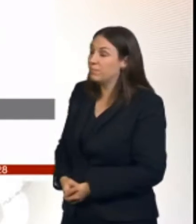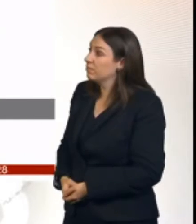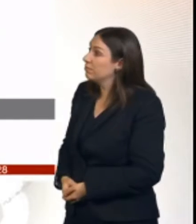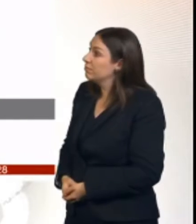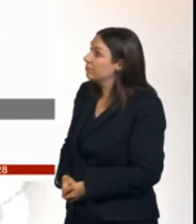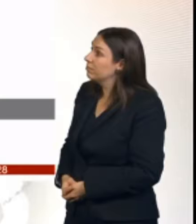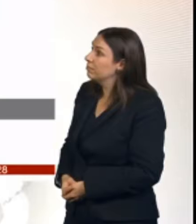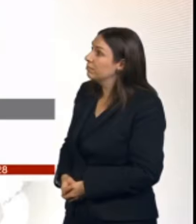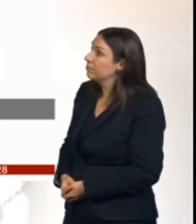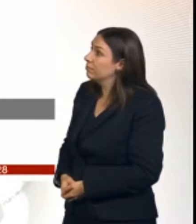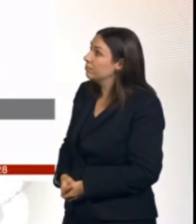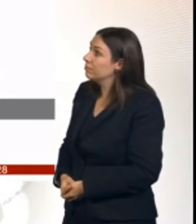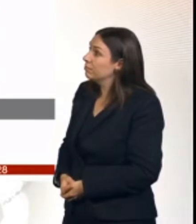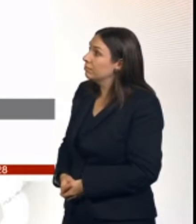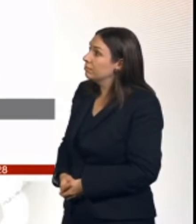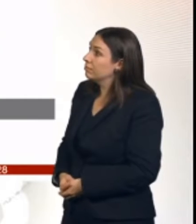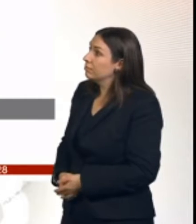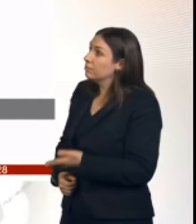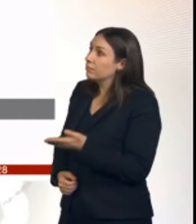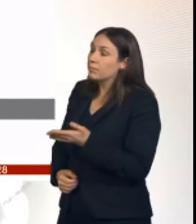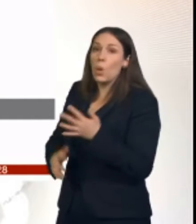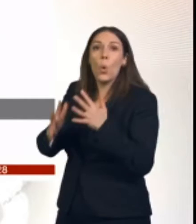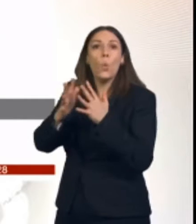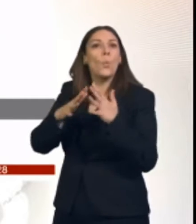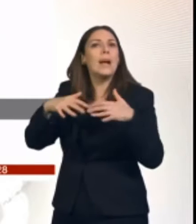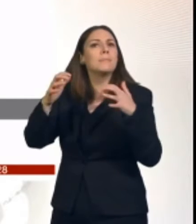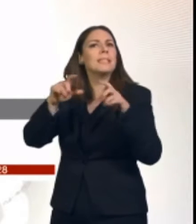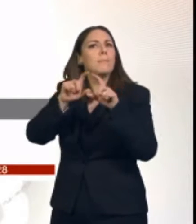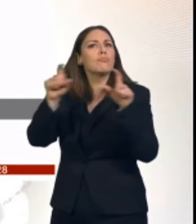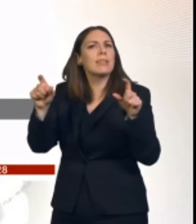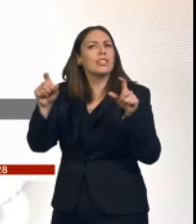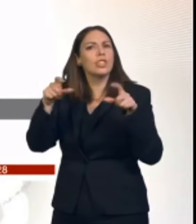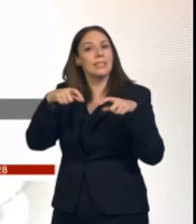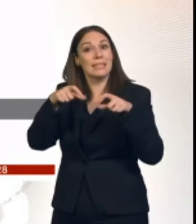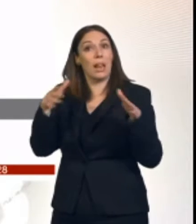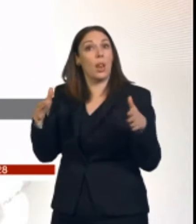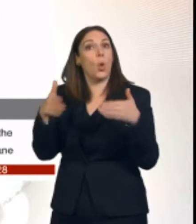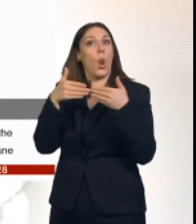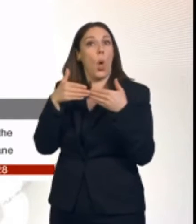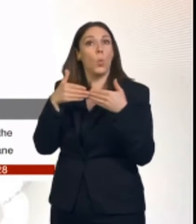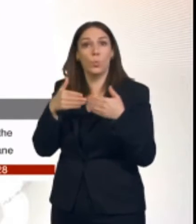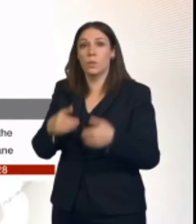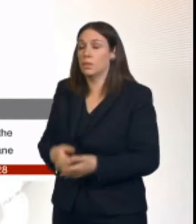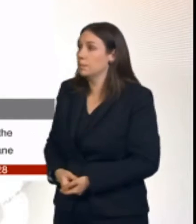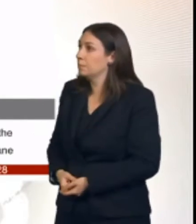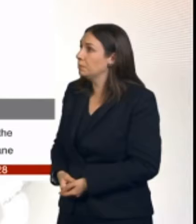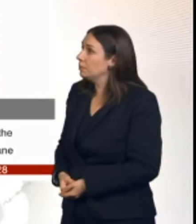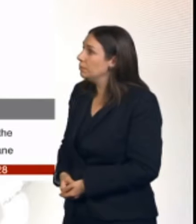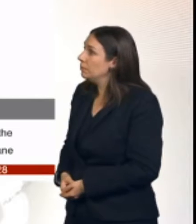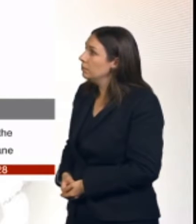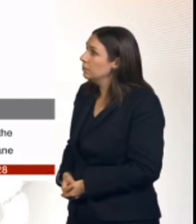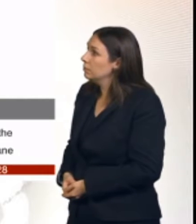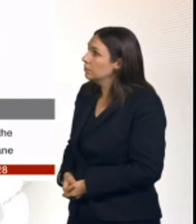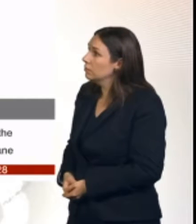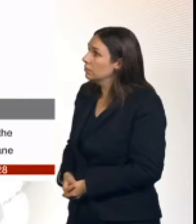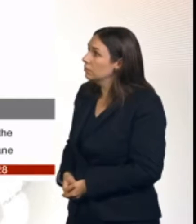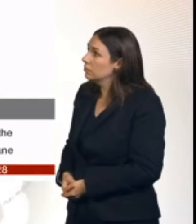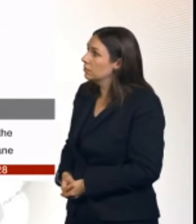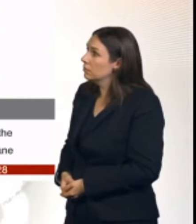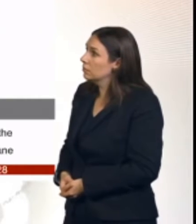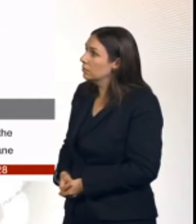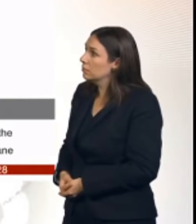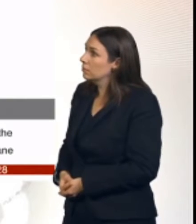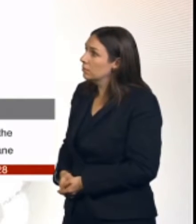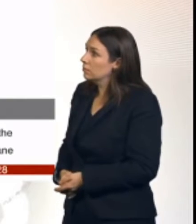there. Westminster Bridge remains closed northbound between Lambeth Palace Road and Victoria Embankment and Whitechapel High Street is closed eastbound